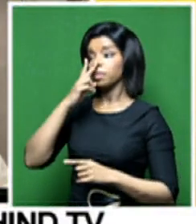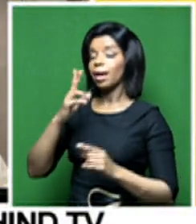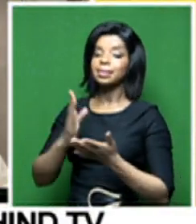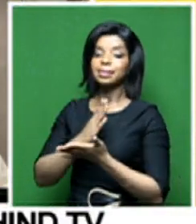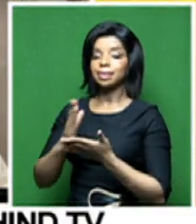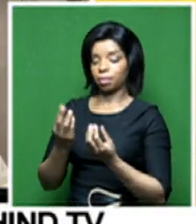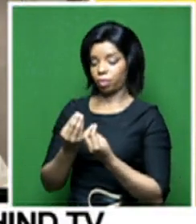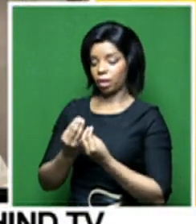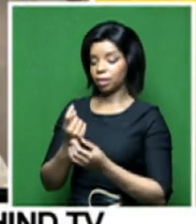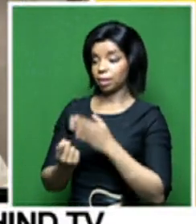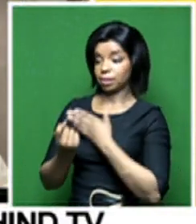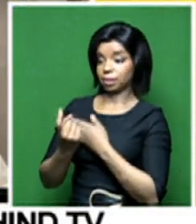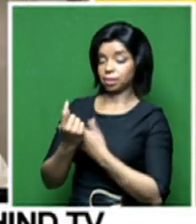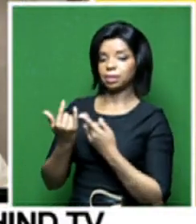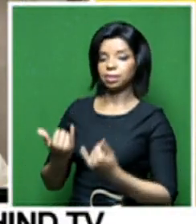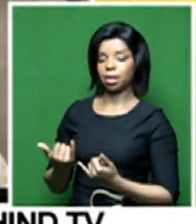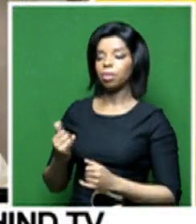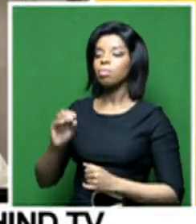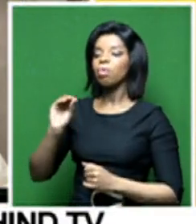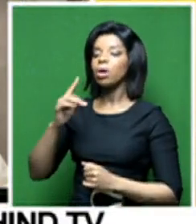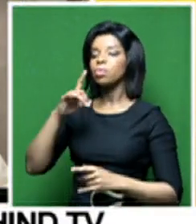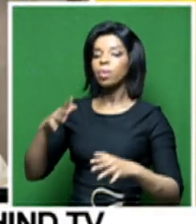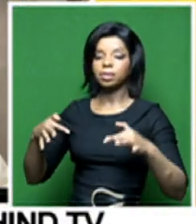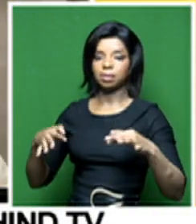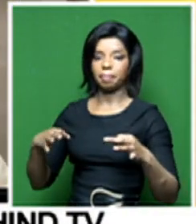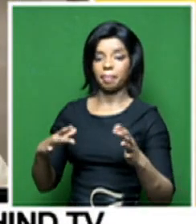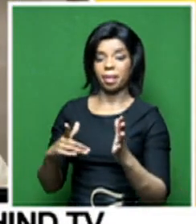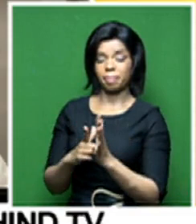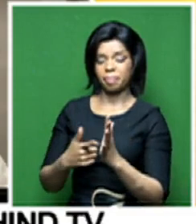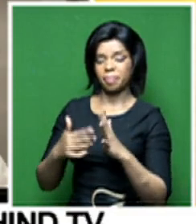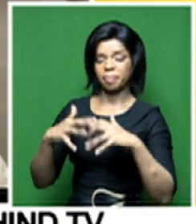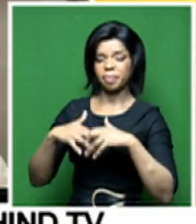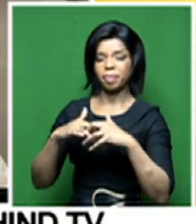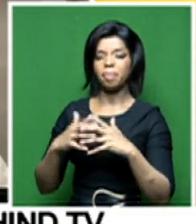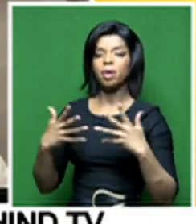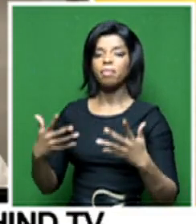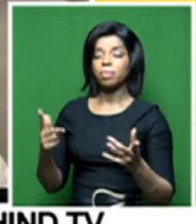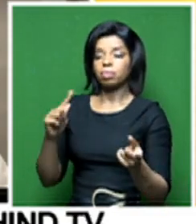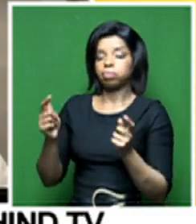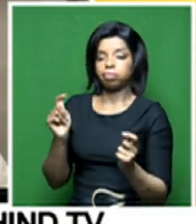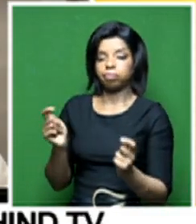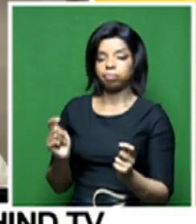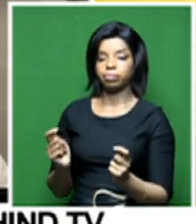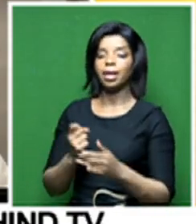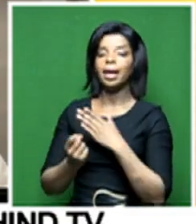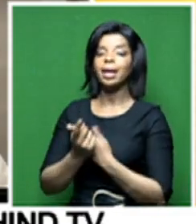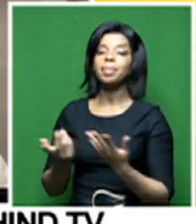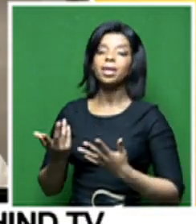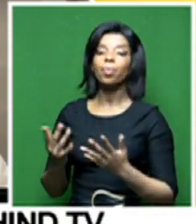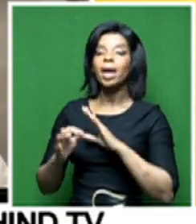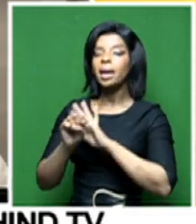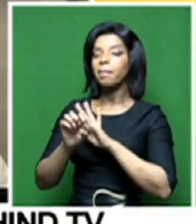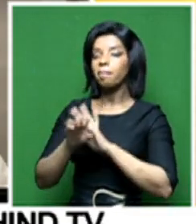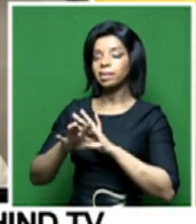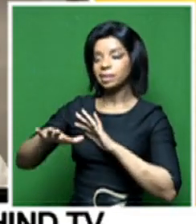I mean, we've got the white paper acknowledging the fast changes in the media space. mean, that is a reality. Things are changing at a very fast